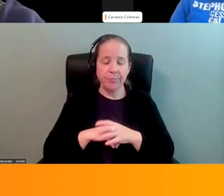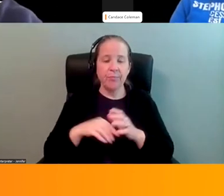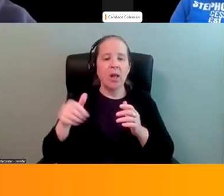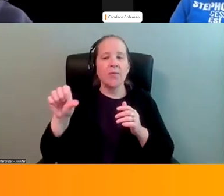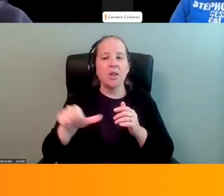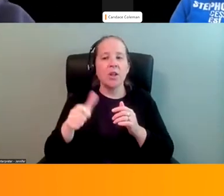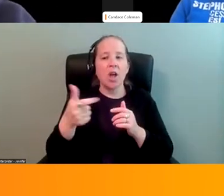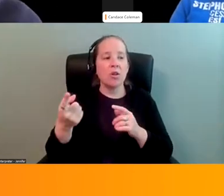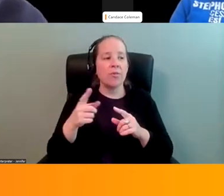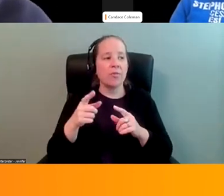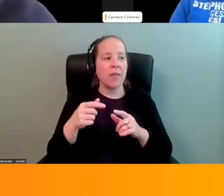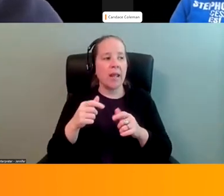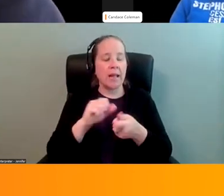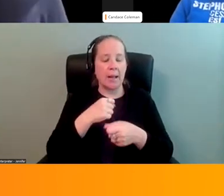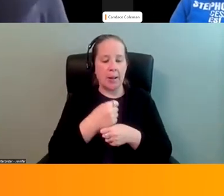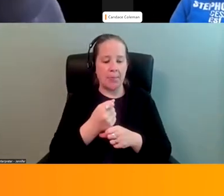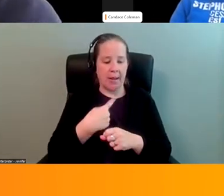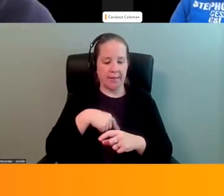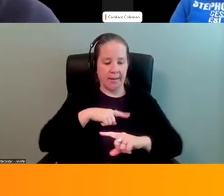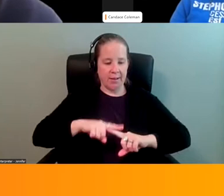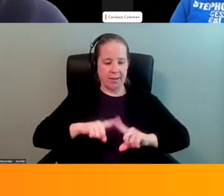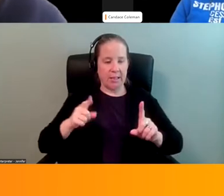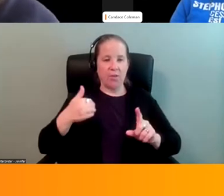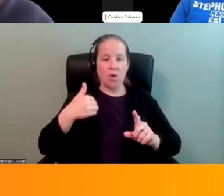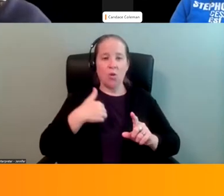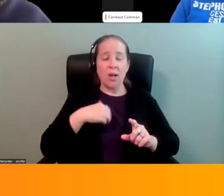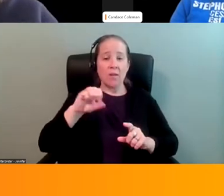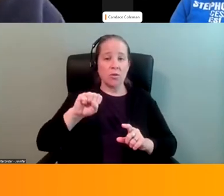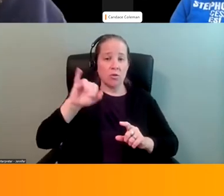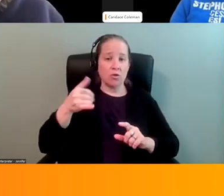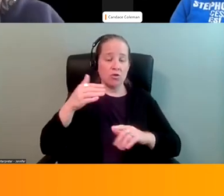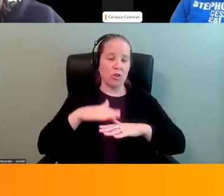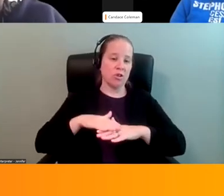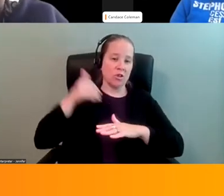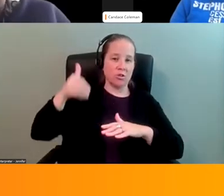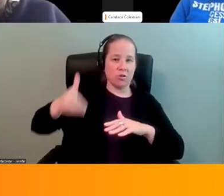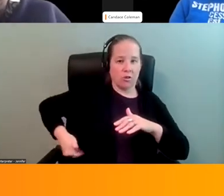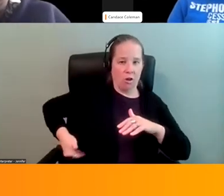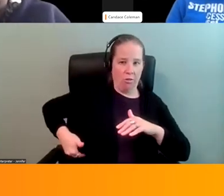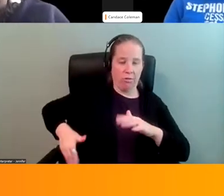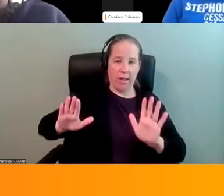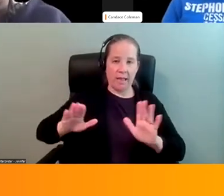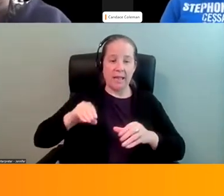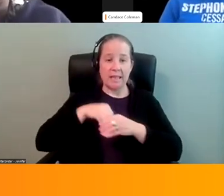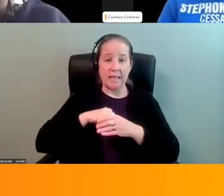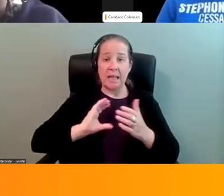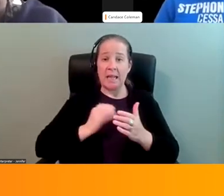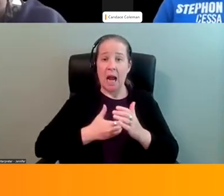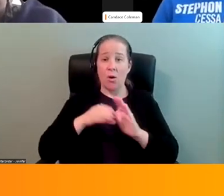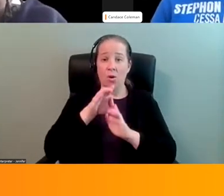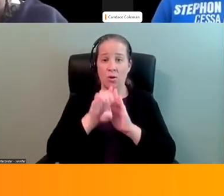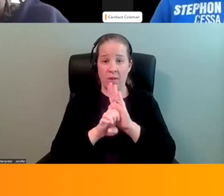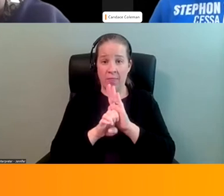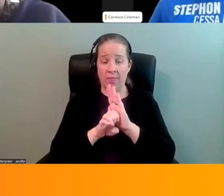that makes us different is that we have a social justice calling. It is actually in our code of ethics that